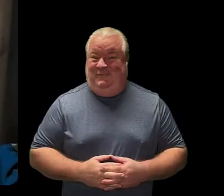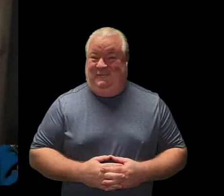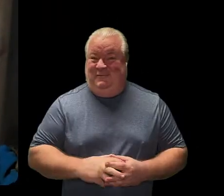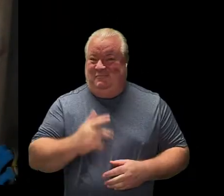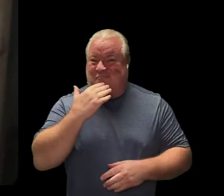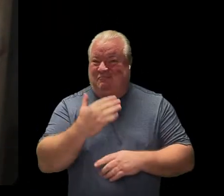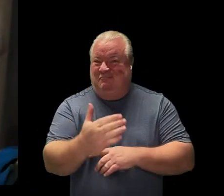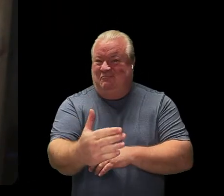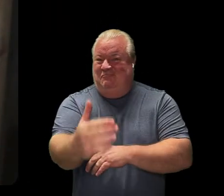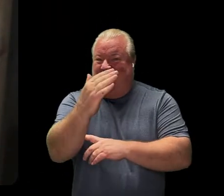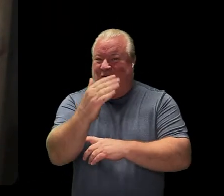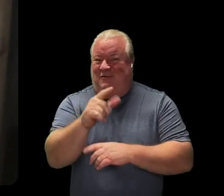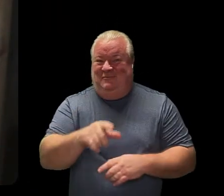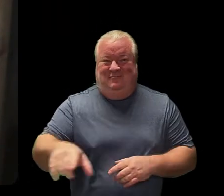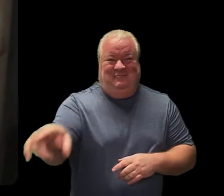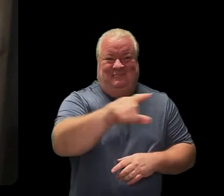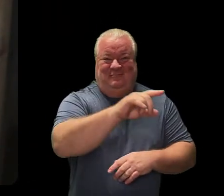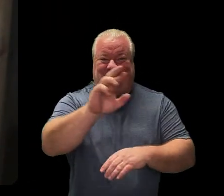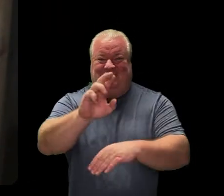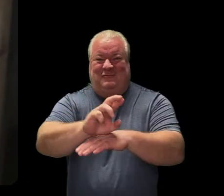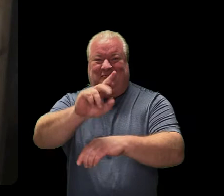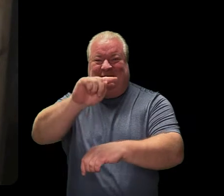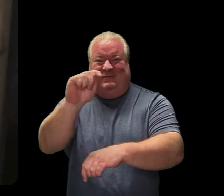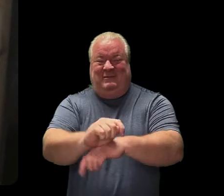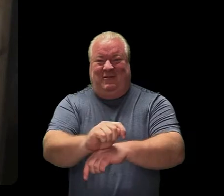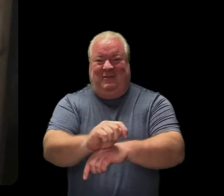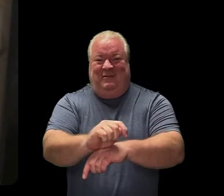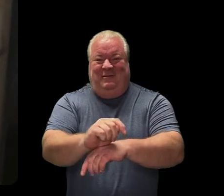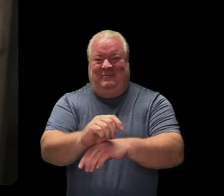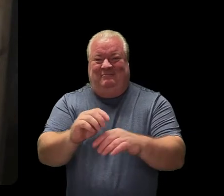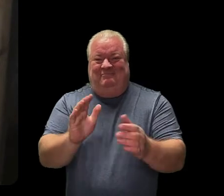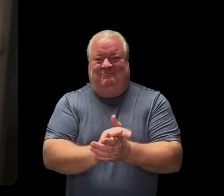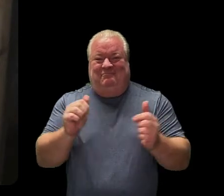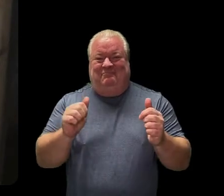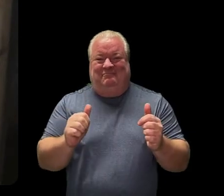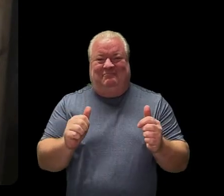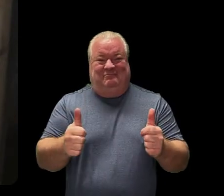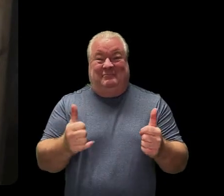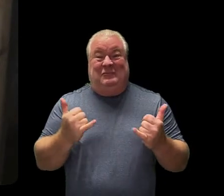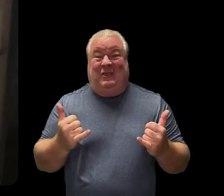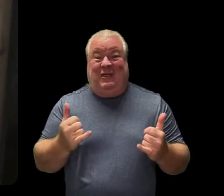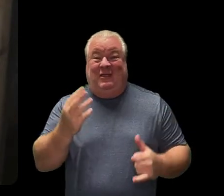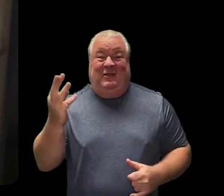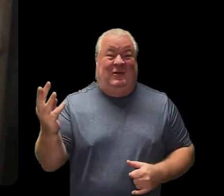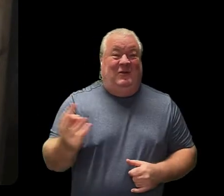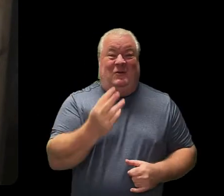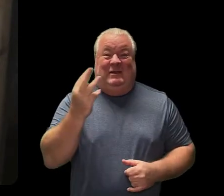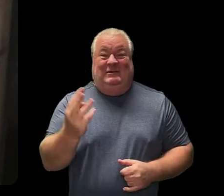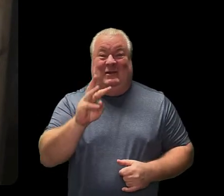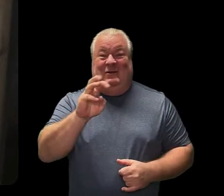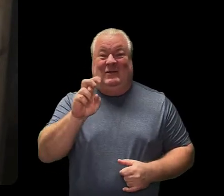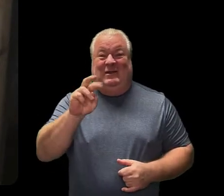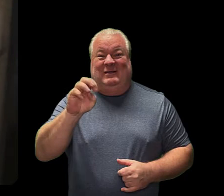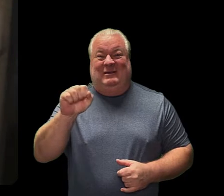Good morning, Raymond Temple. Today is Wednesday,